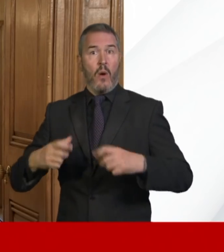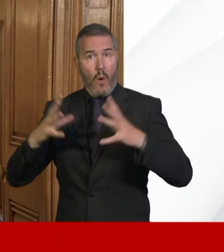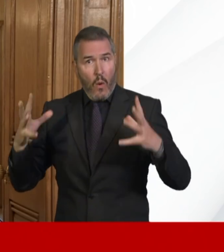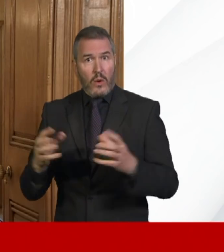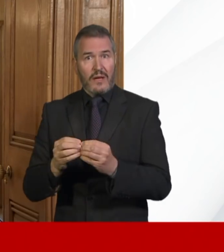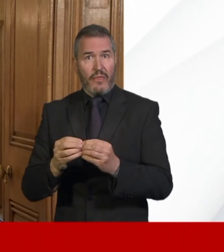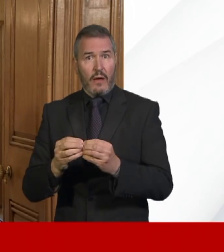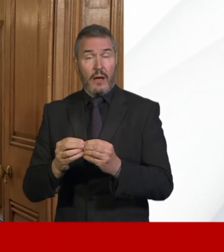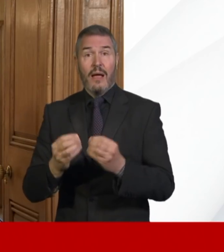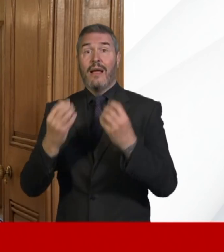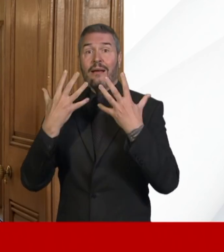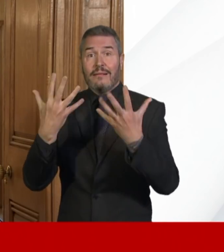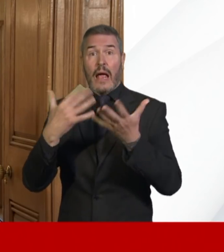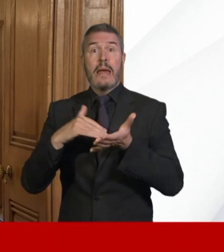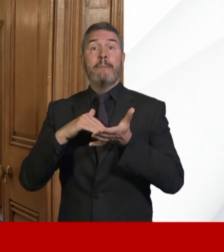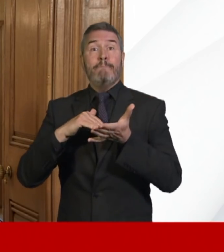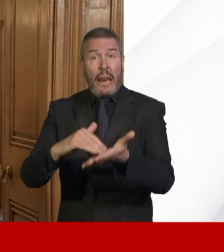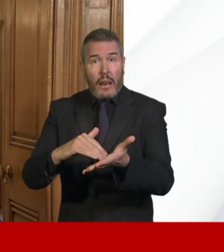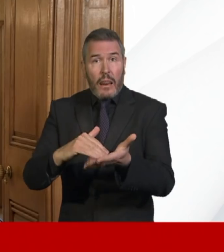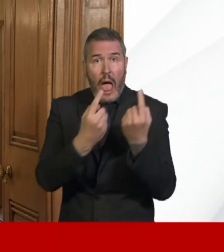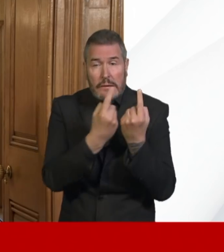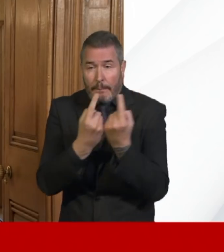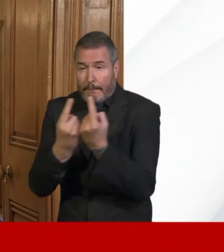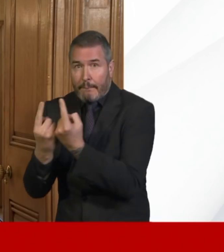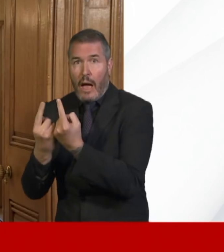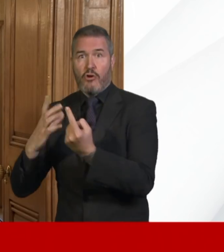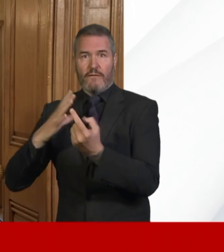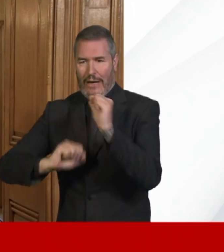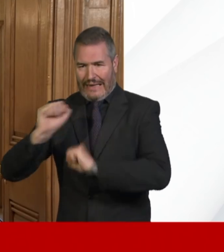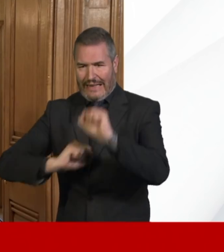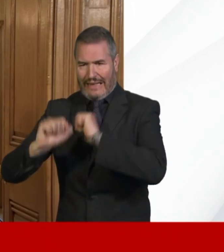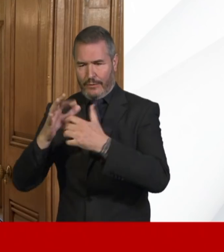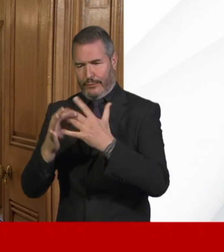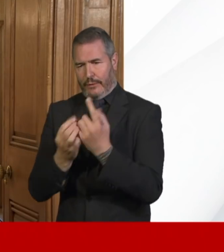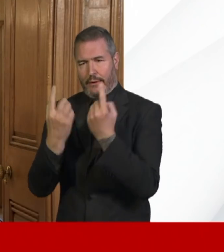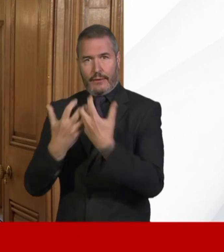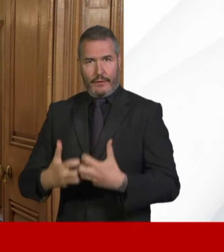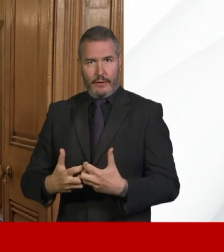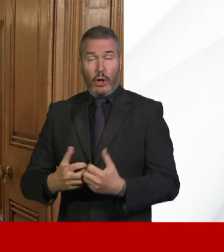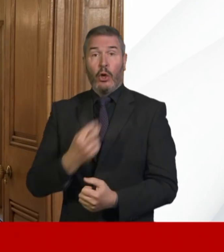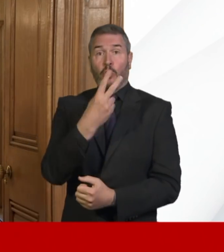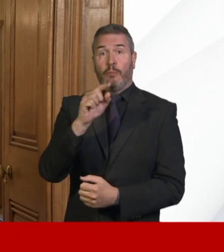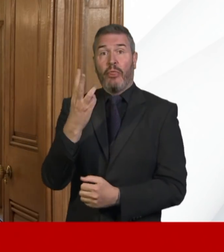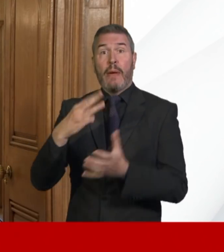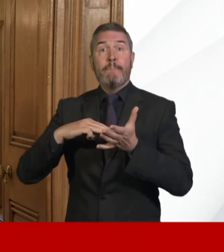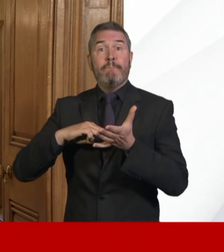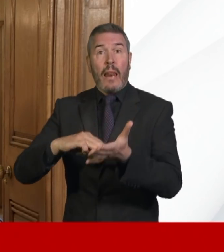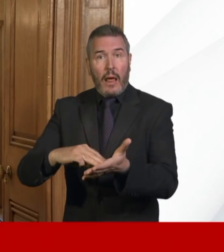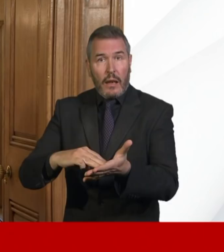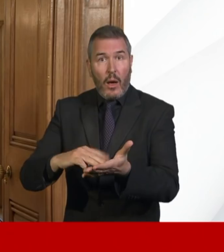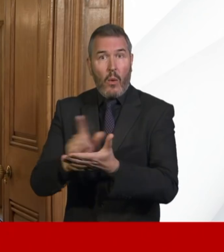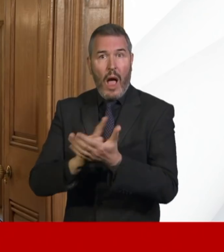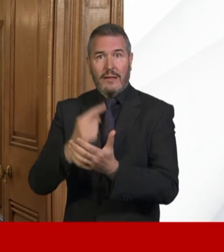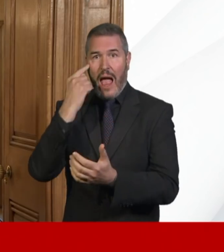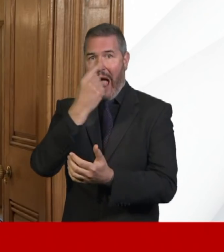10 million items of cleaning equipment and 2.3 million pairs of